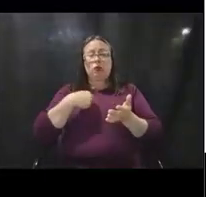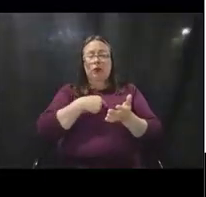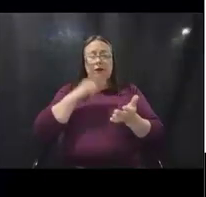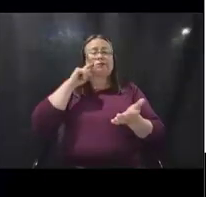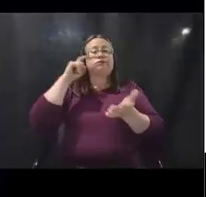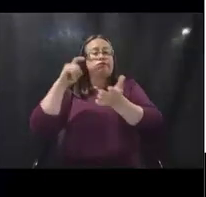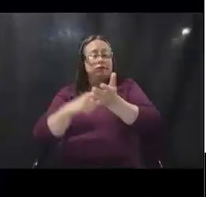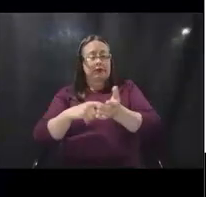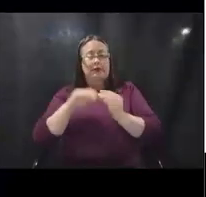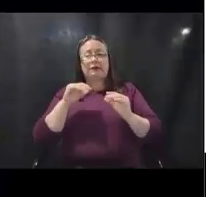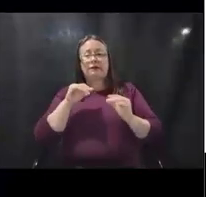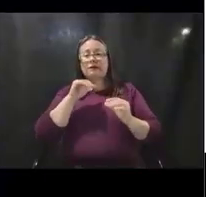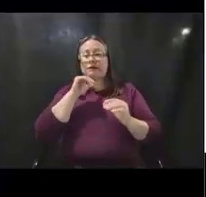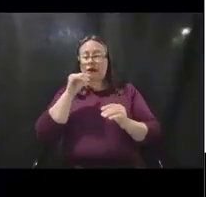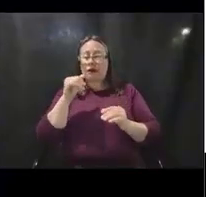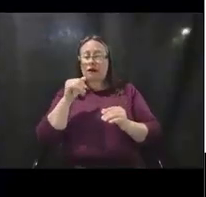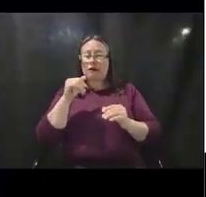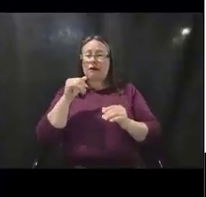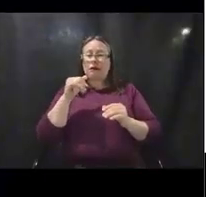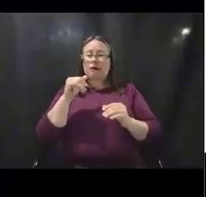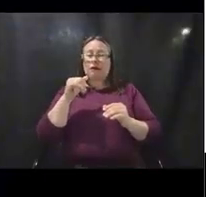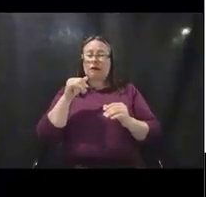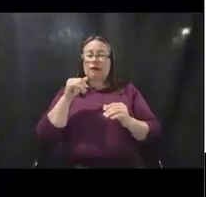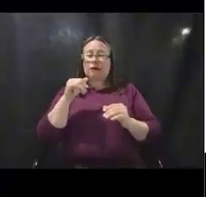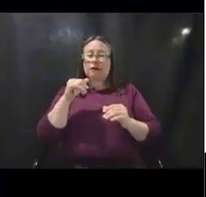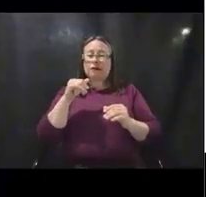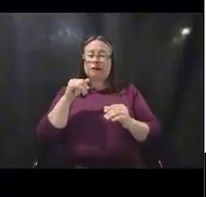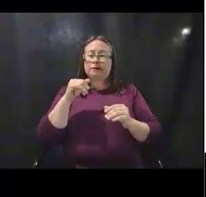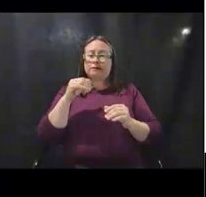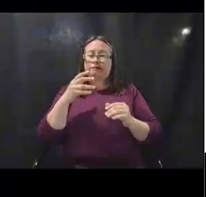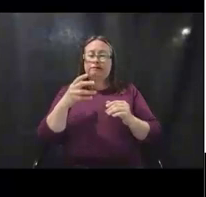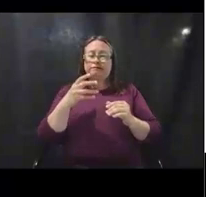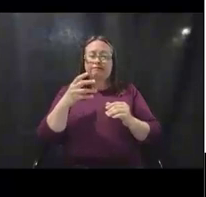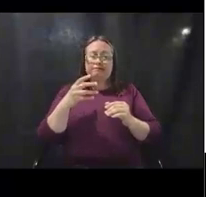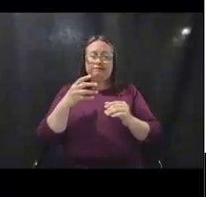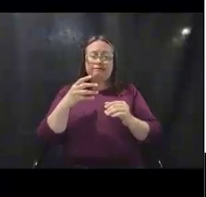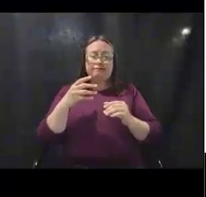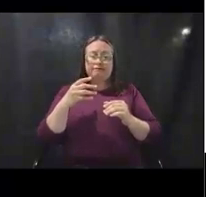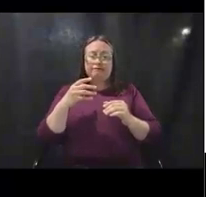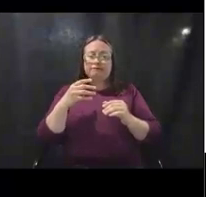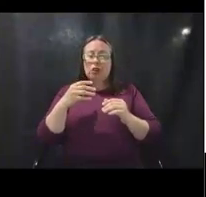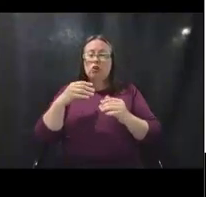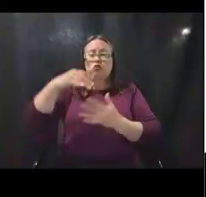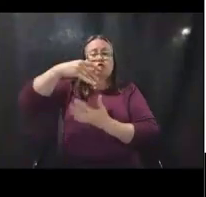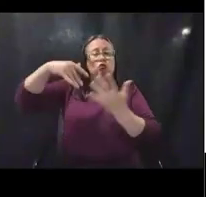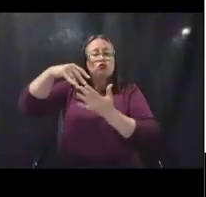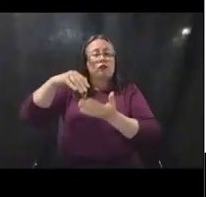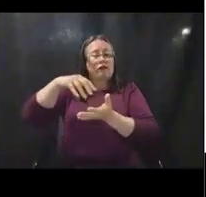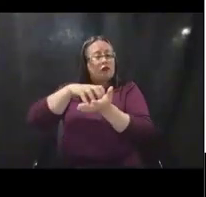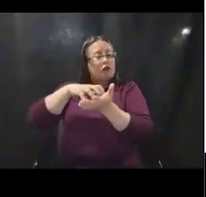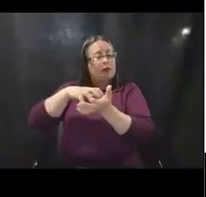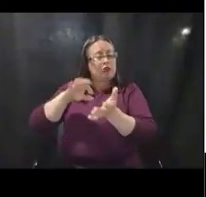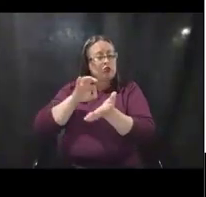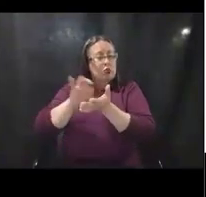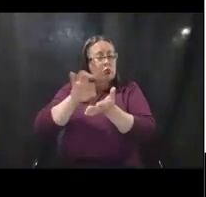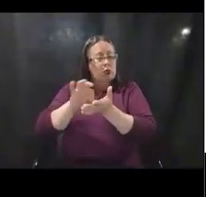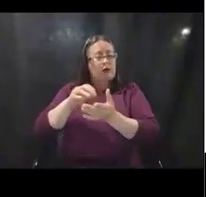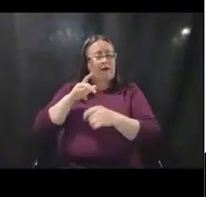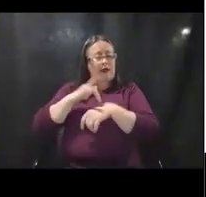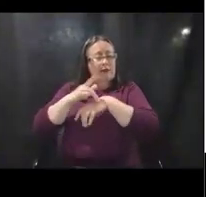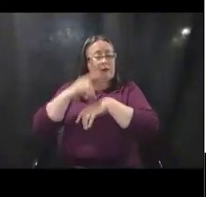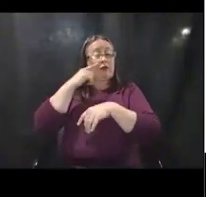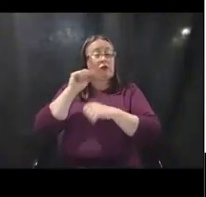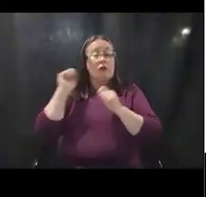necessarily the level of social vulnerability index and scoring available for every tribal